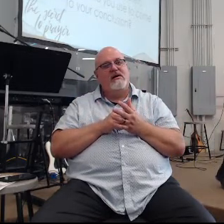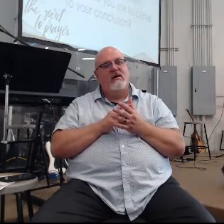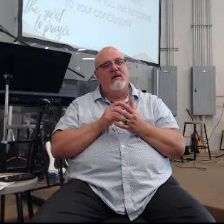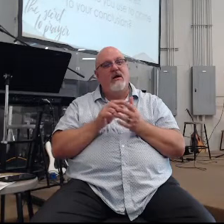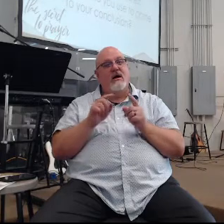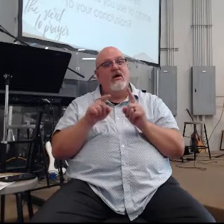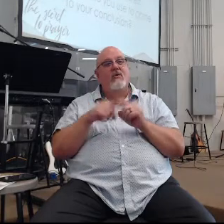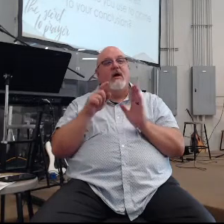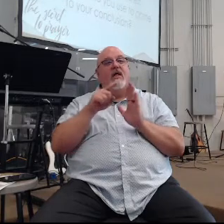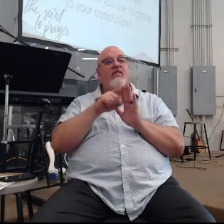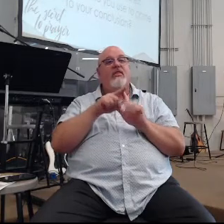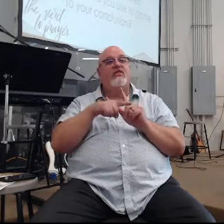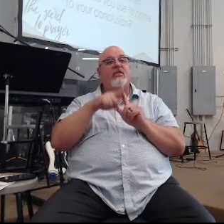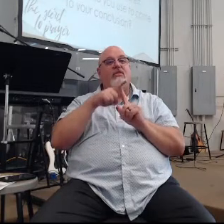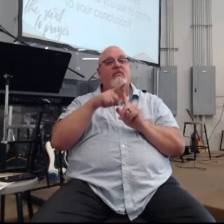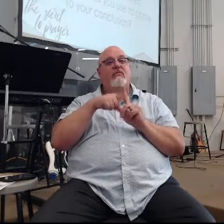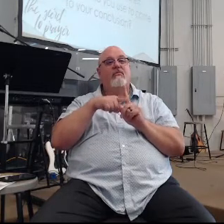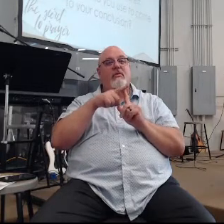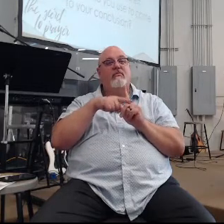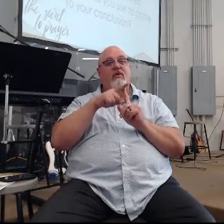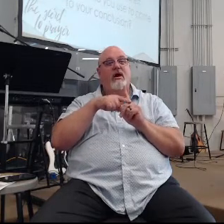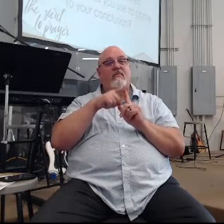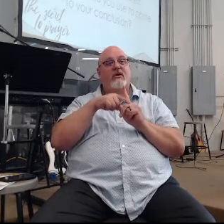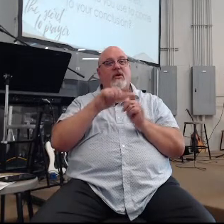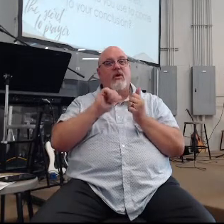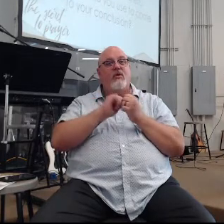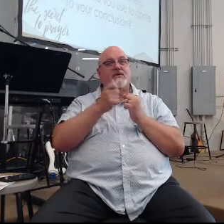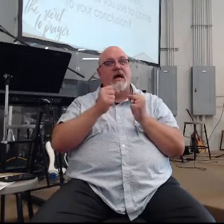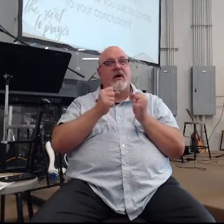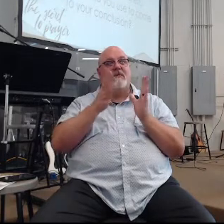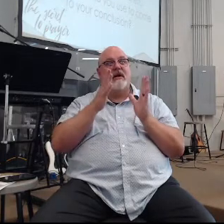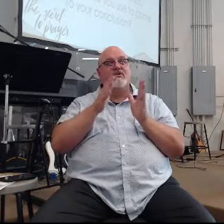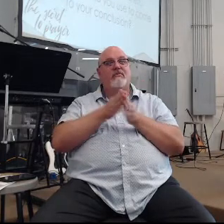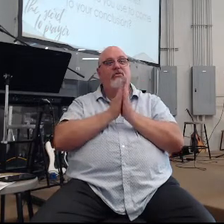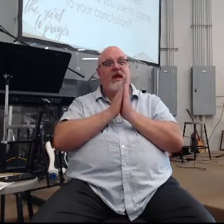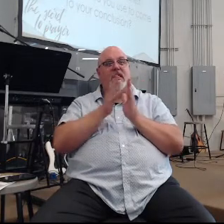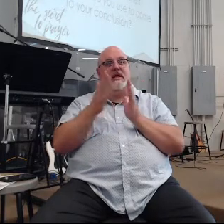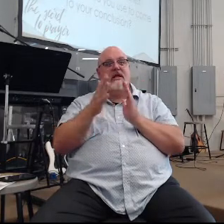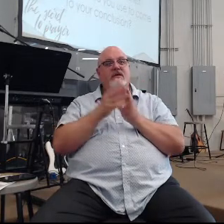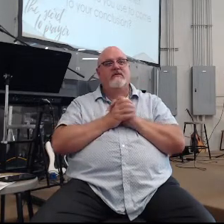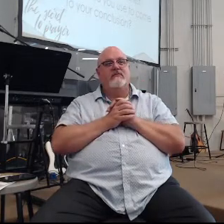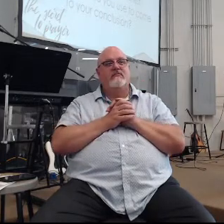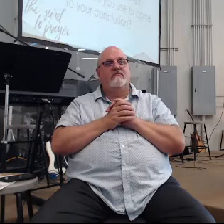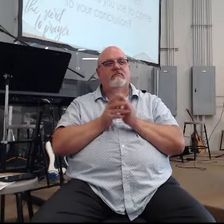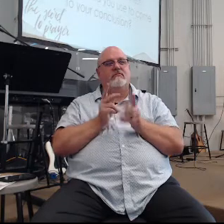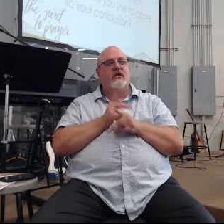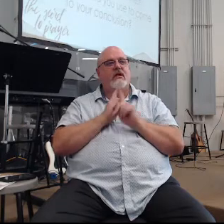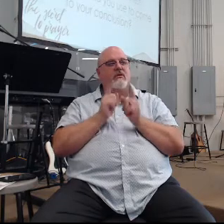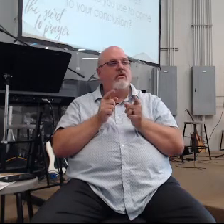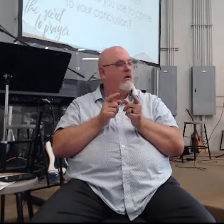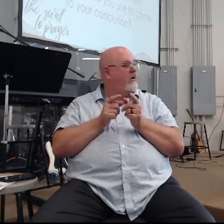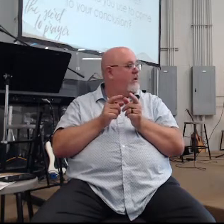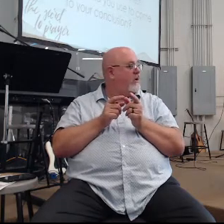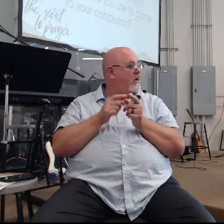the baronet barometer for that for Sean was the amount of praying he does good keep going Tina